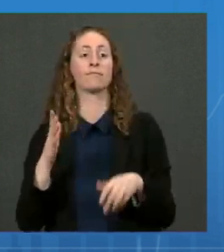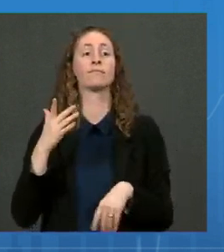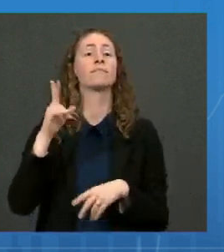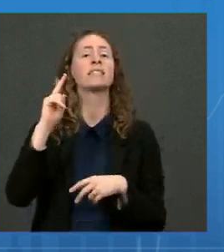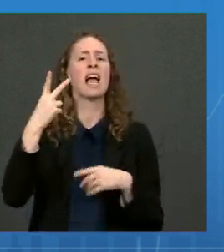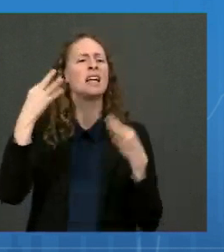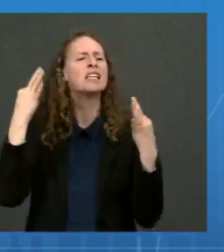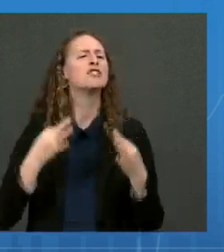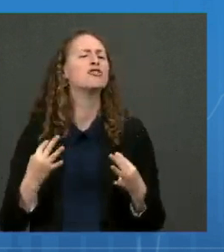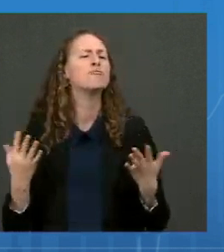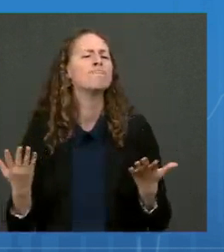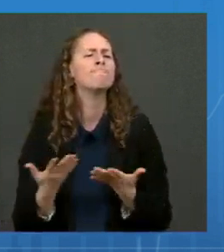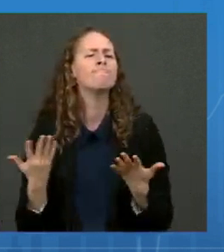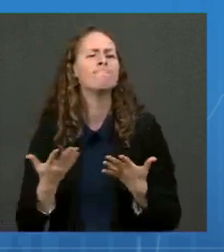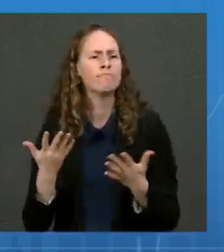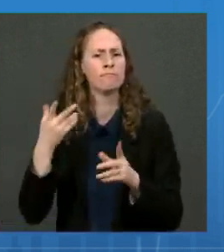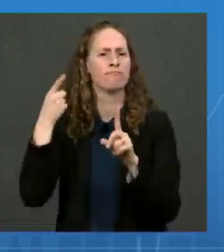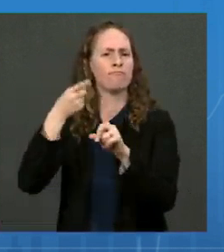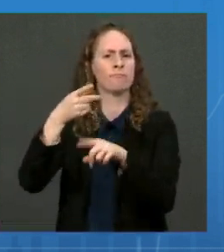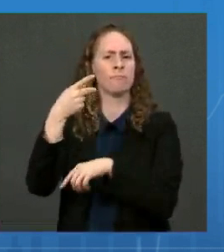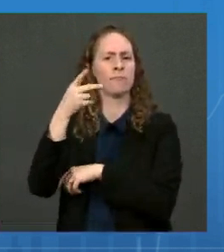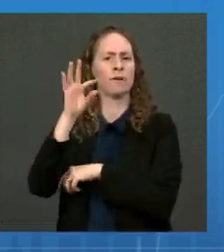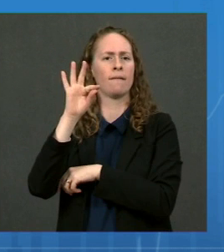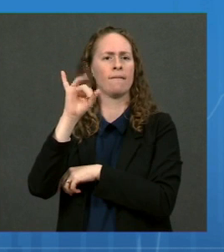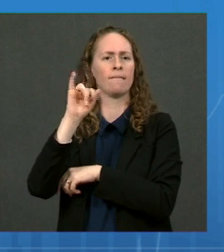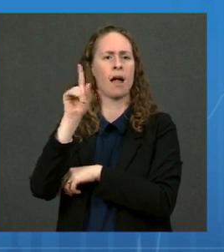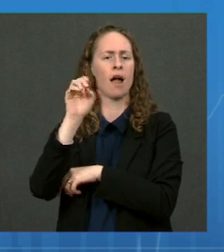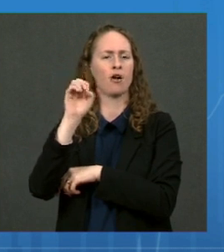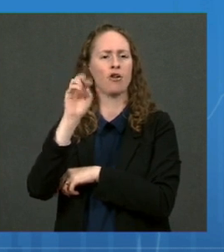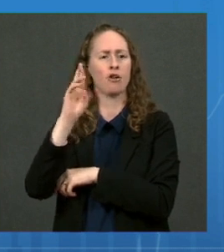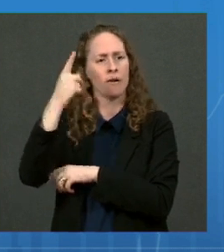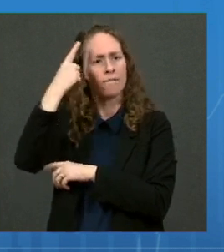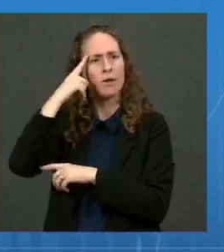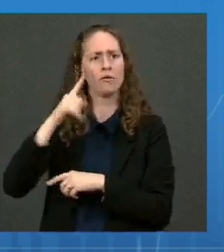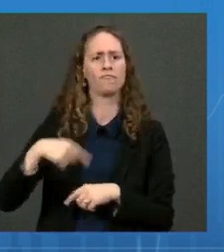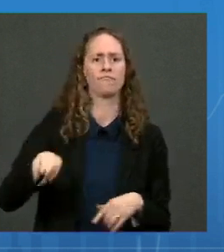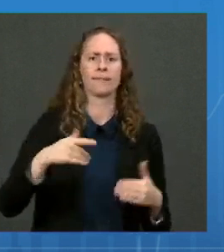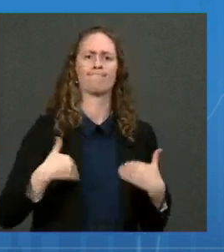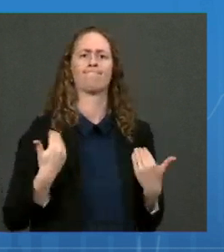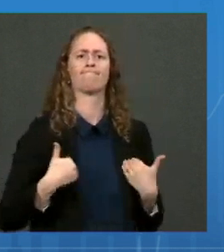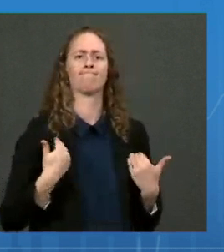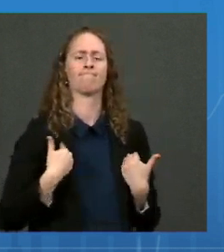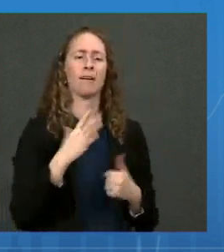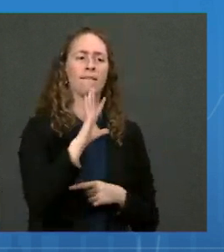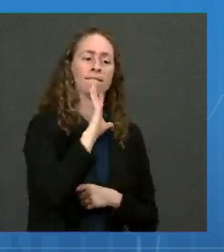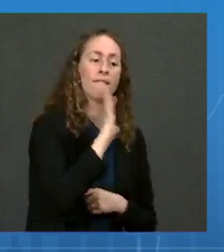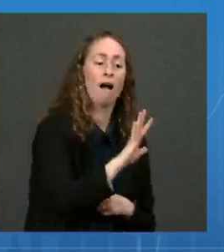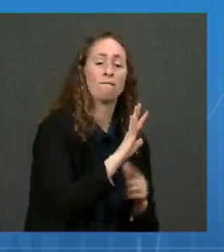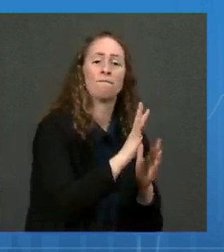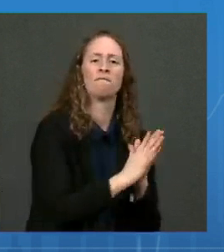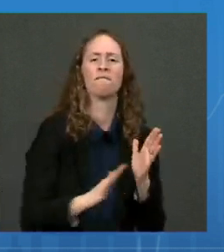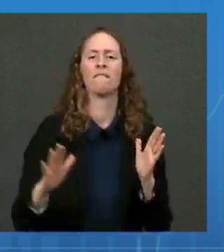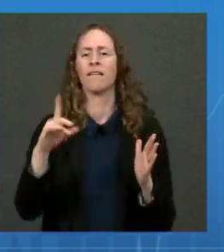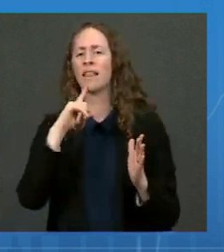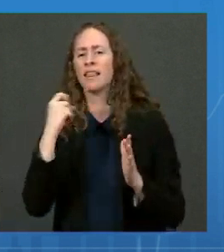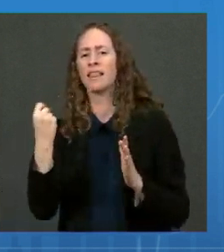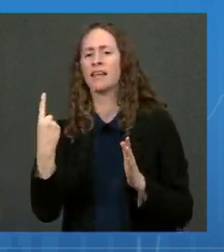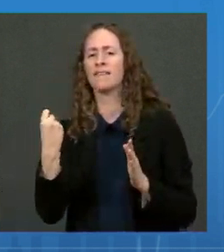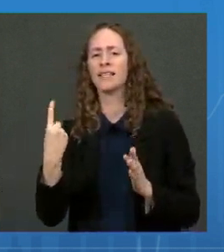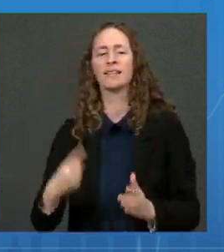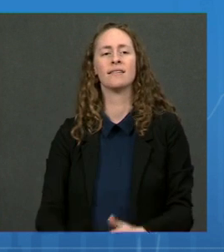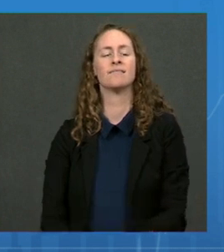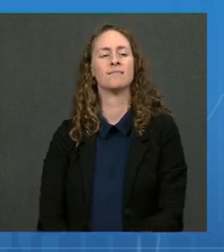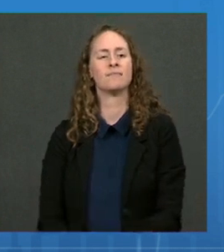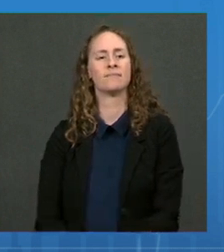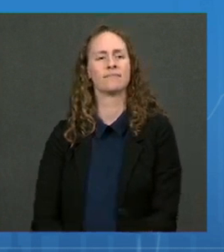for kids age five to 11. Let's start by stepping back and talking about the role that advisory committees often play for two of our most important